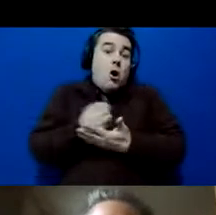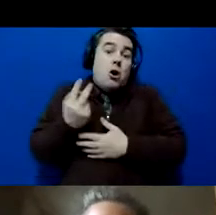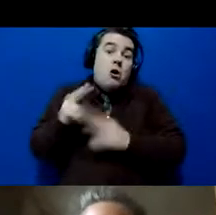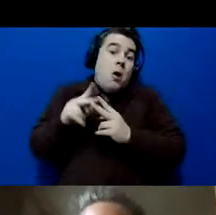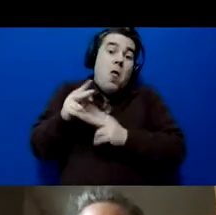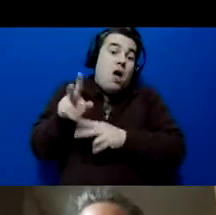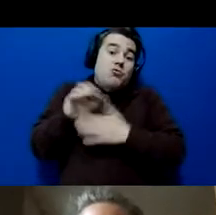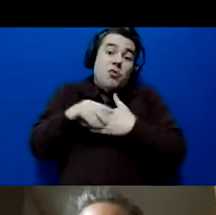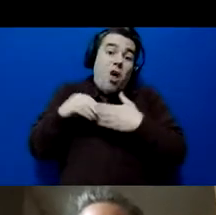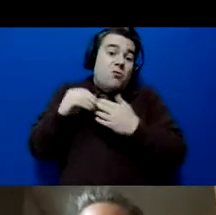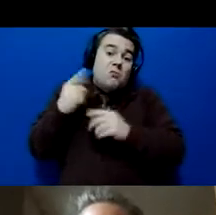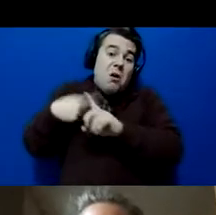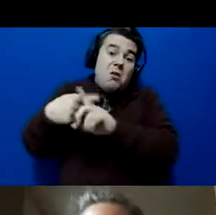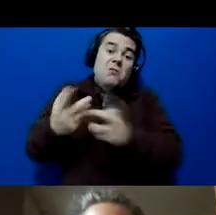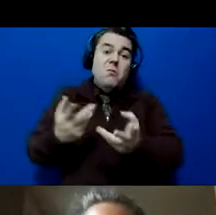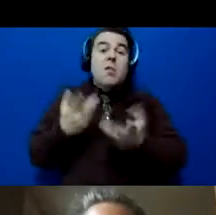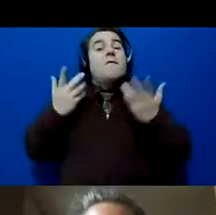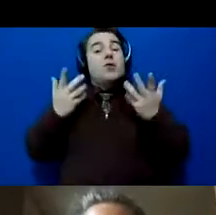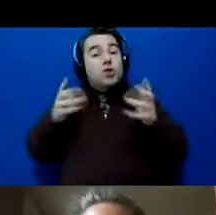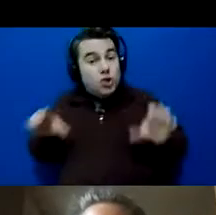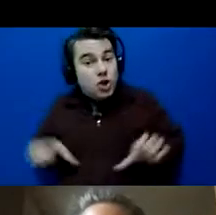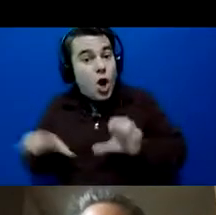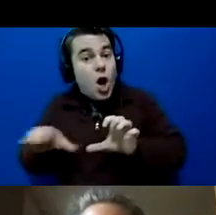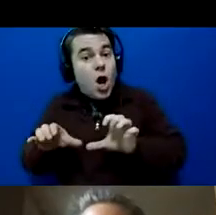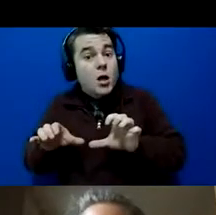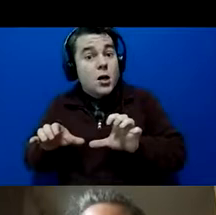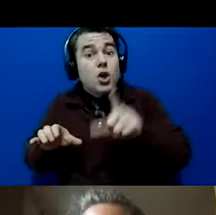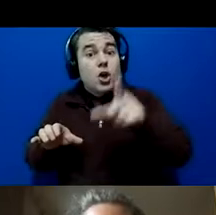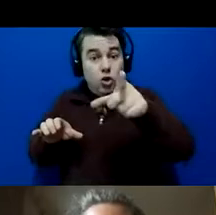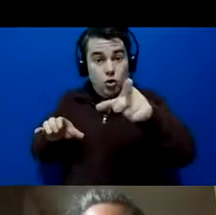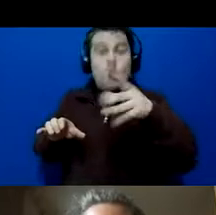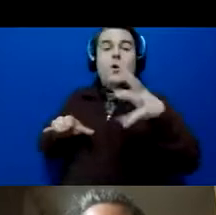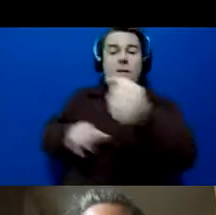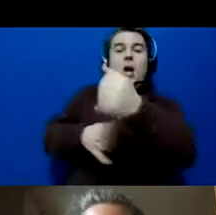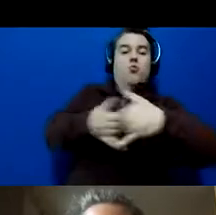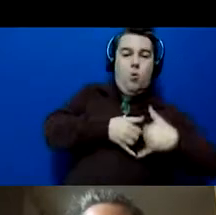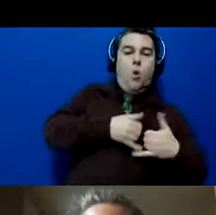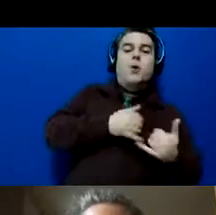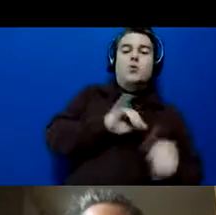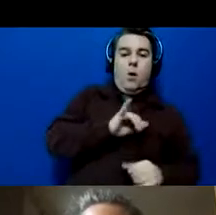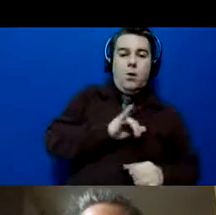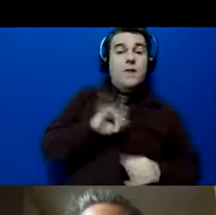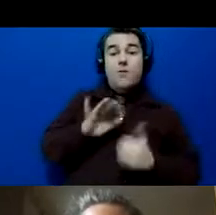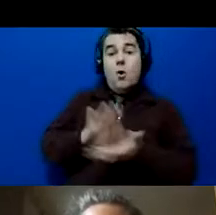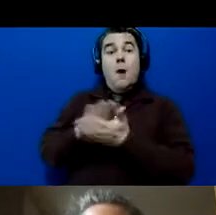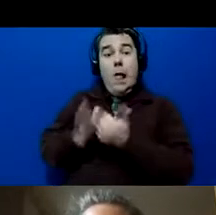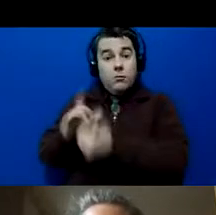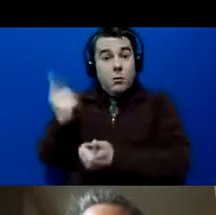they have done this so that you get rewarded as well. So if you help somebody go senior silver, you get